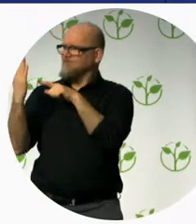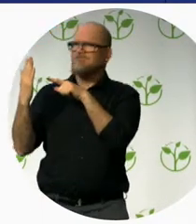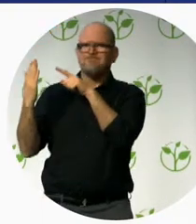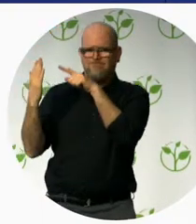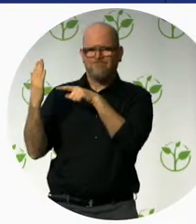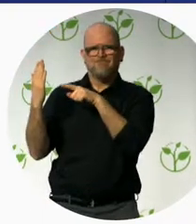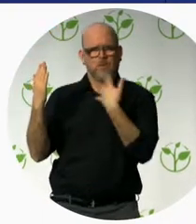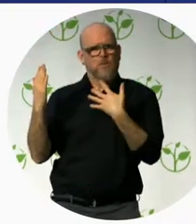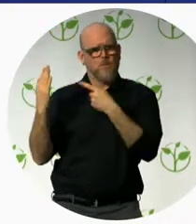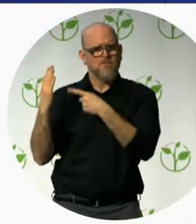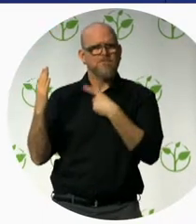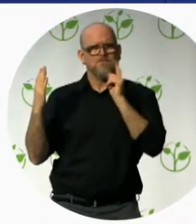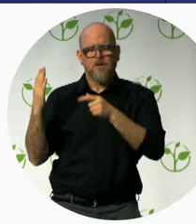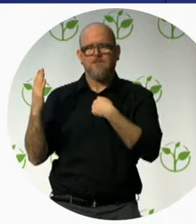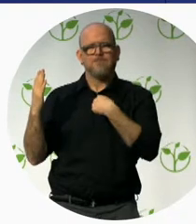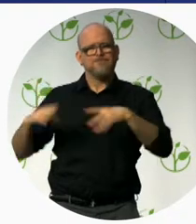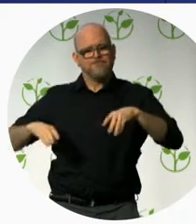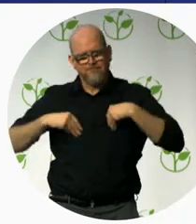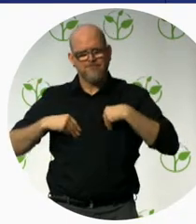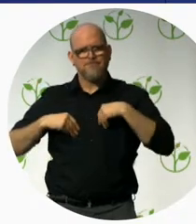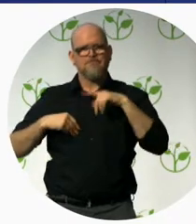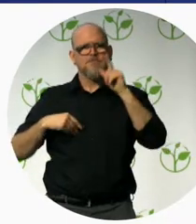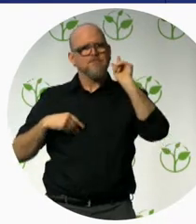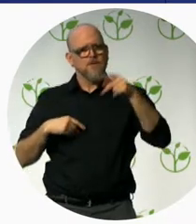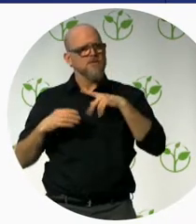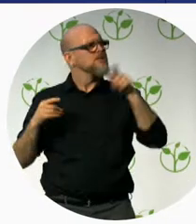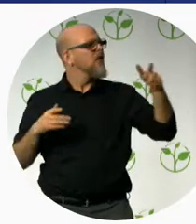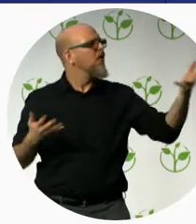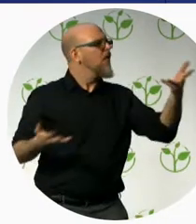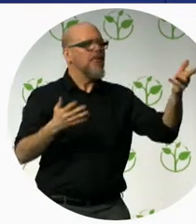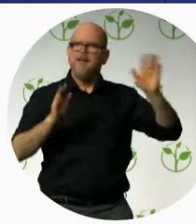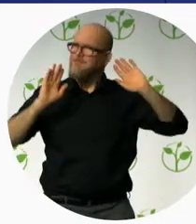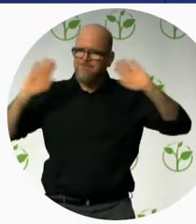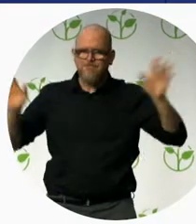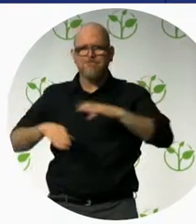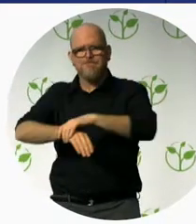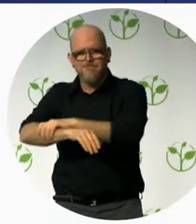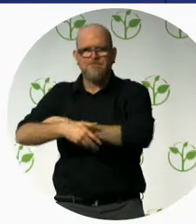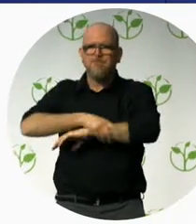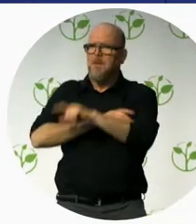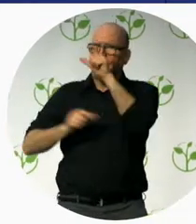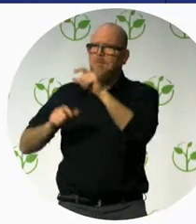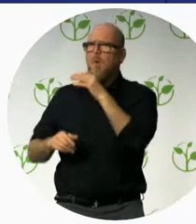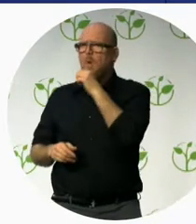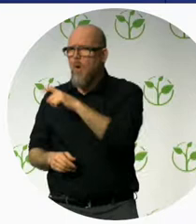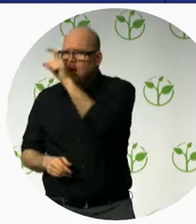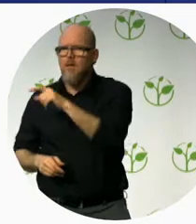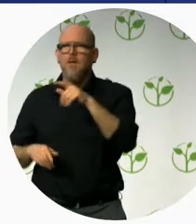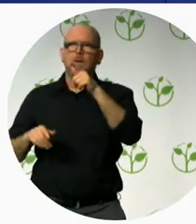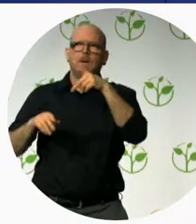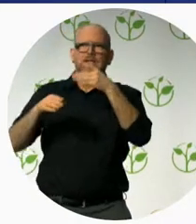with children, the elderly or person with disabilities. The effective use of modern technology